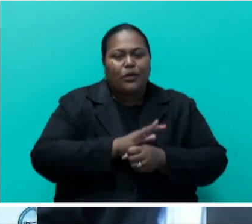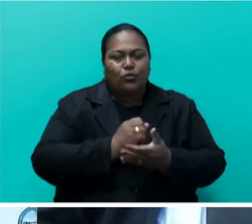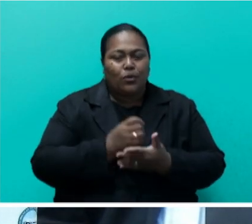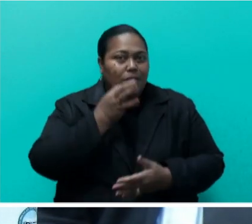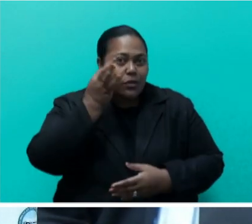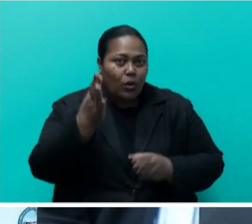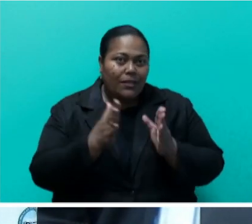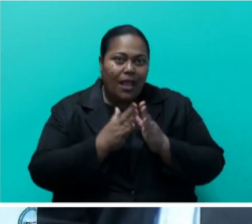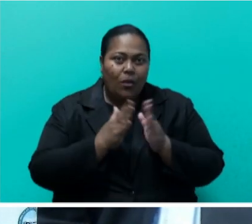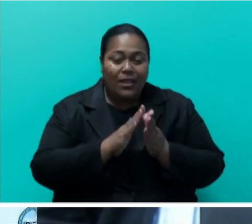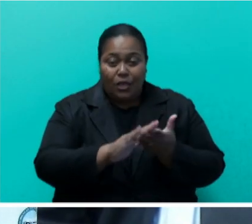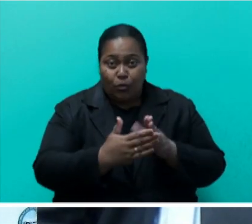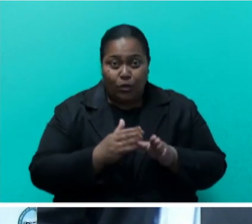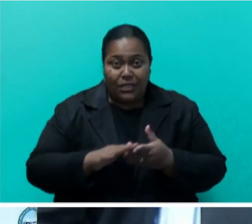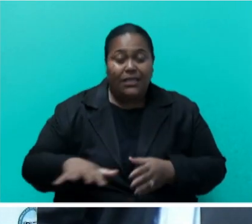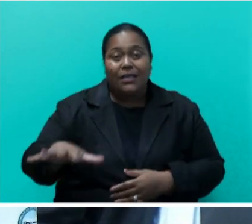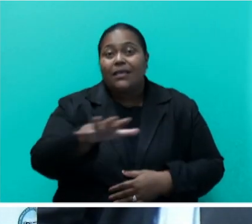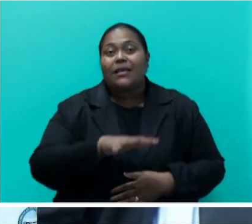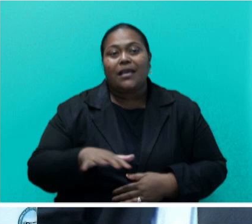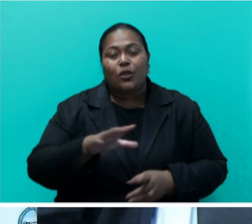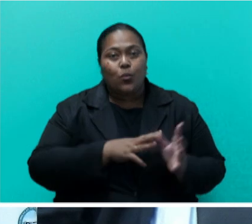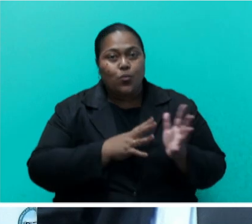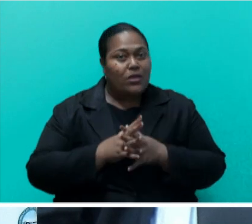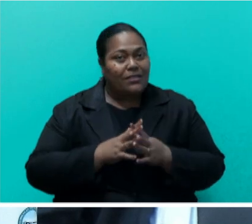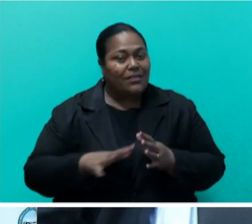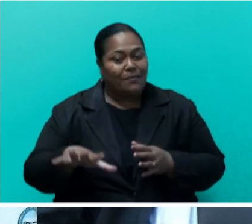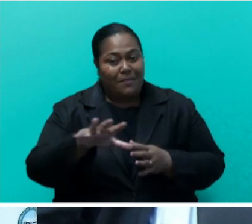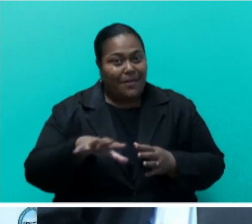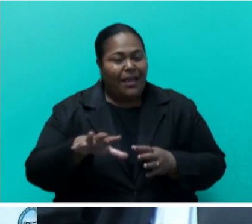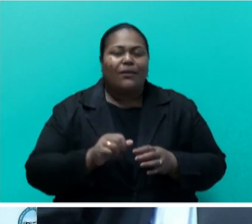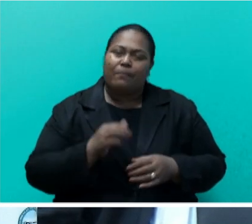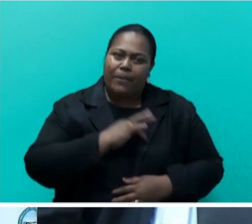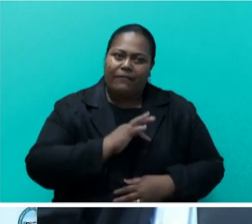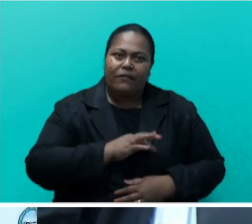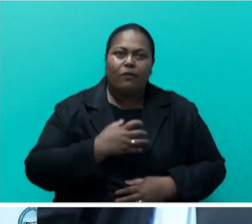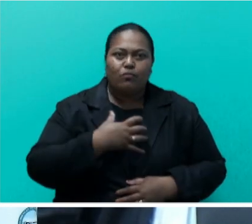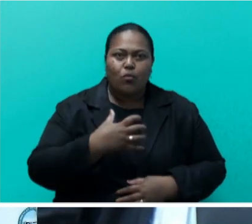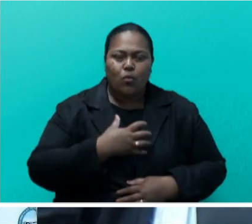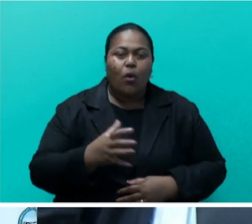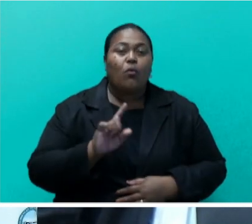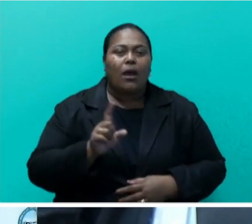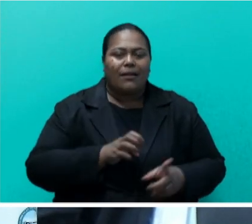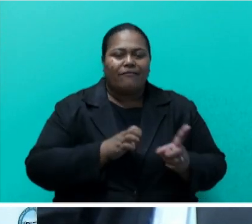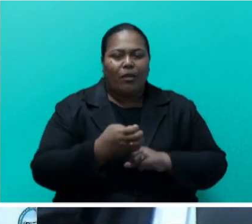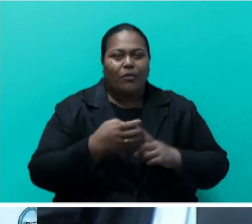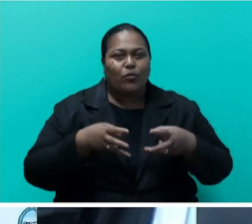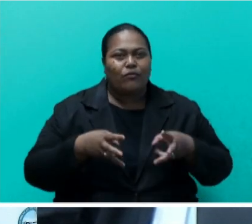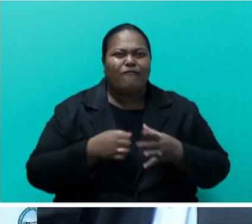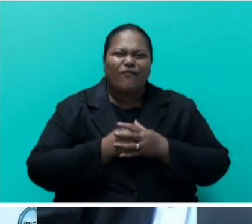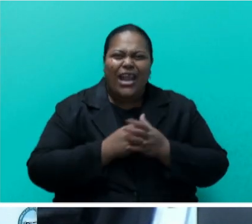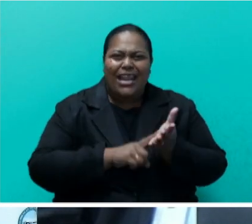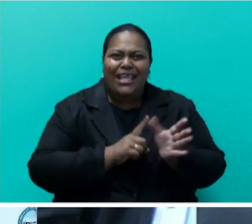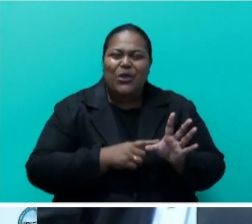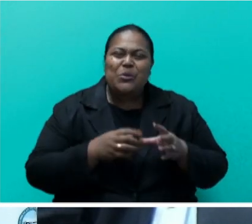as the entire Singataka community, and the entire division benefit from a more efficient and environmentally friendly waste management system.